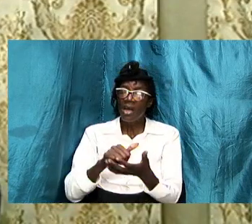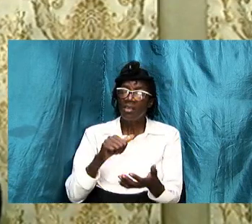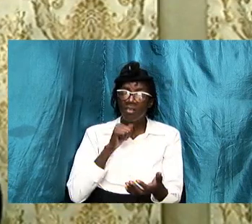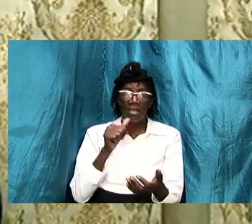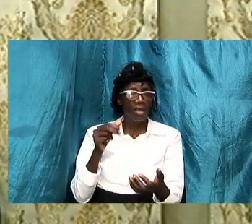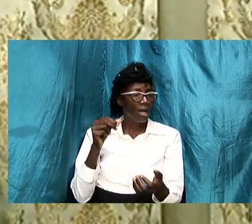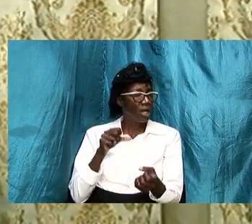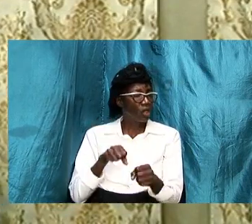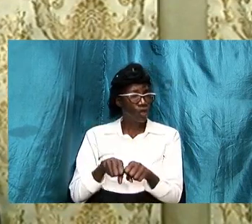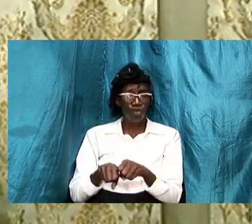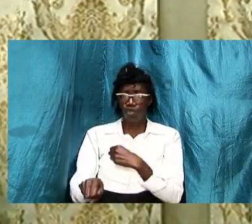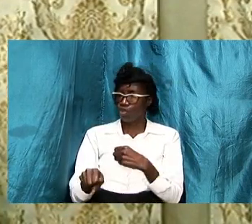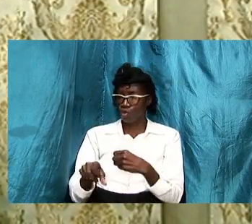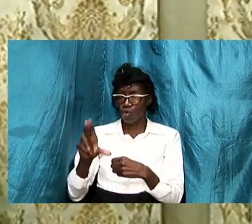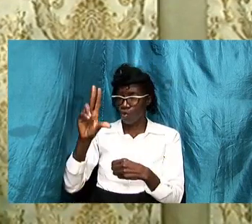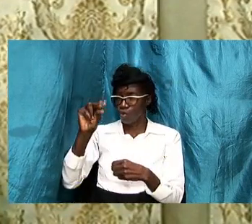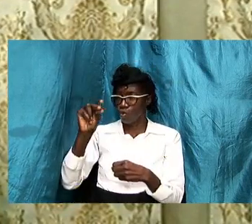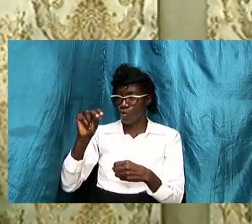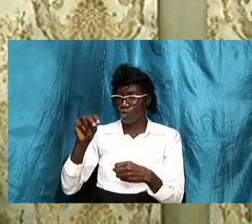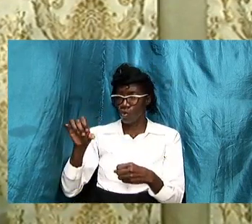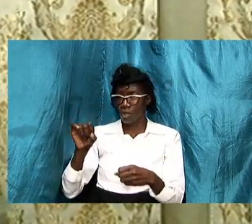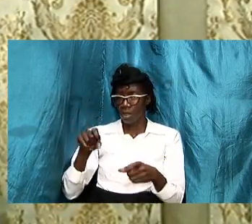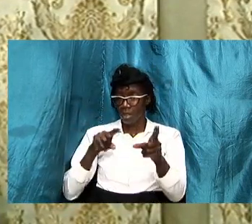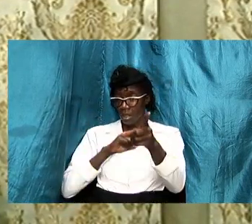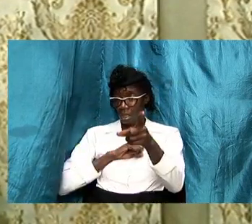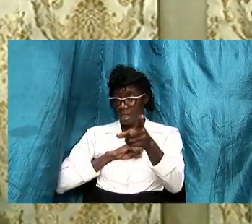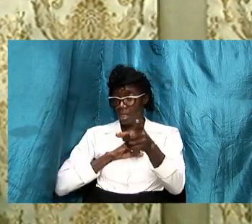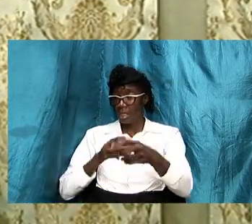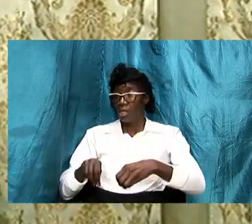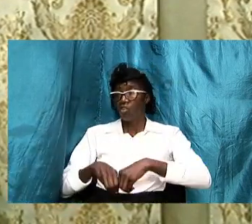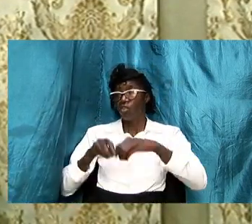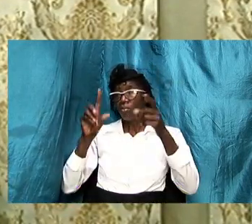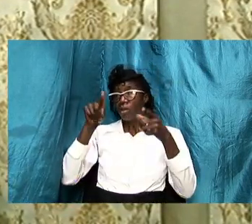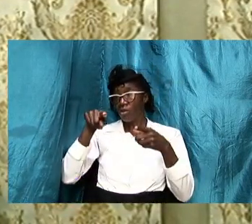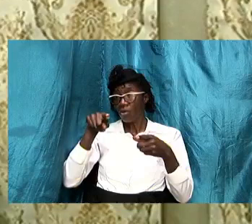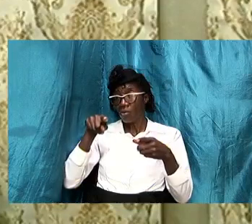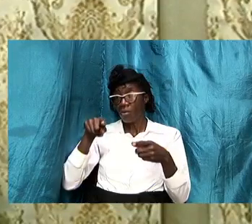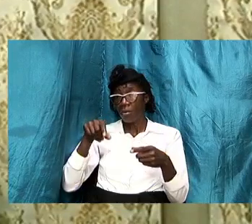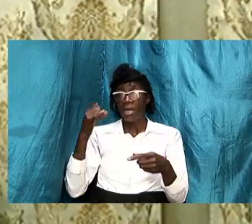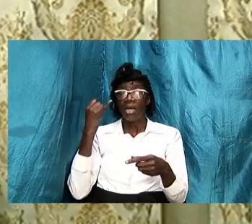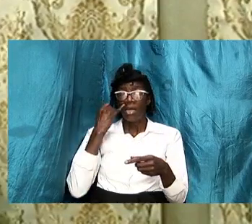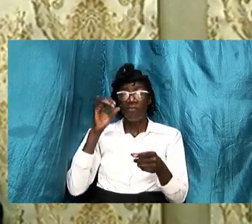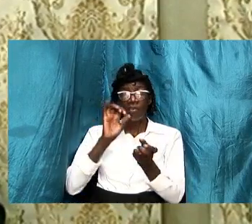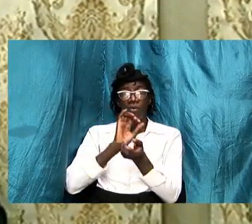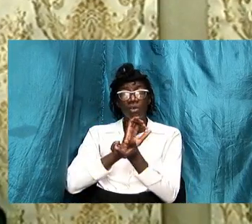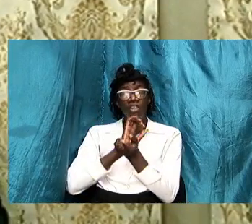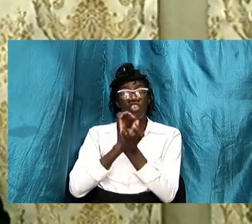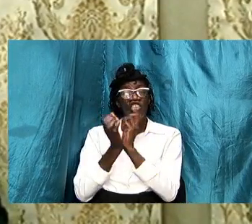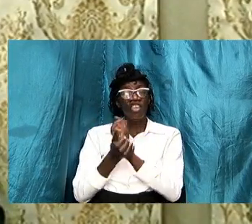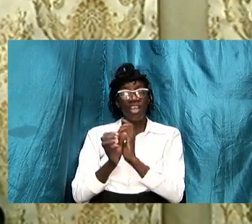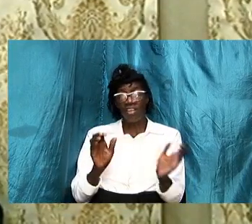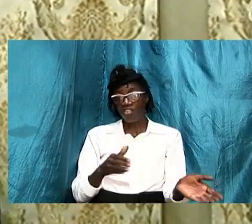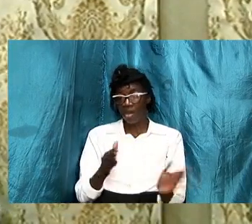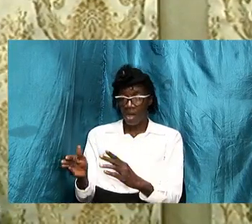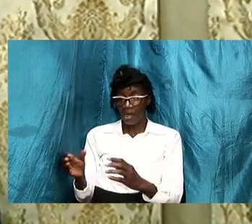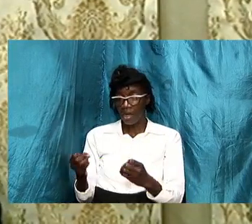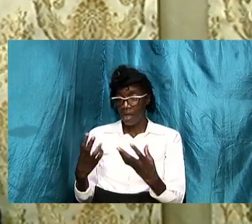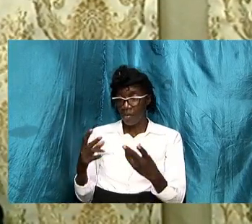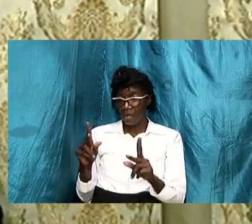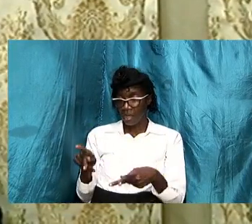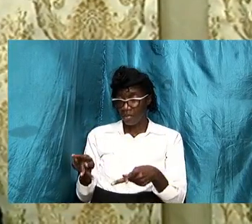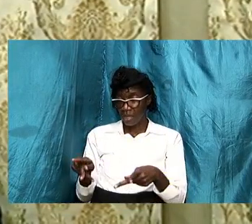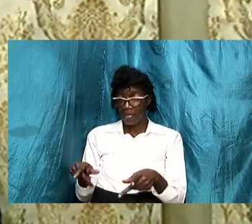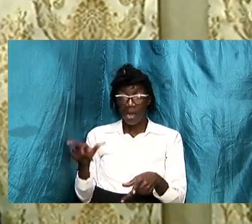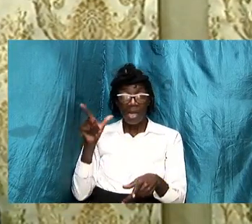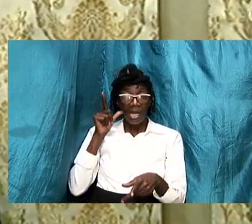and i submit to us and if we dare to change the order as many folks have as many